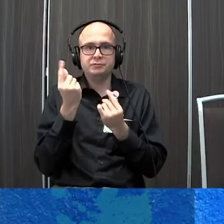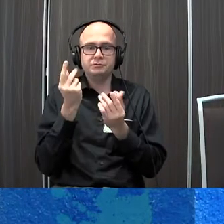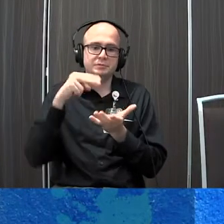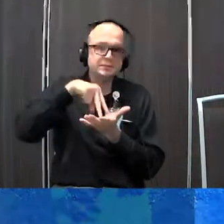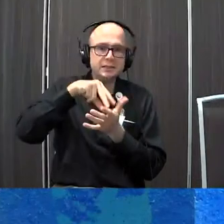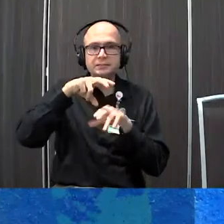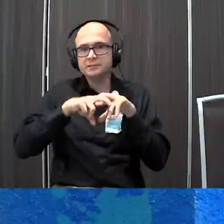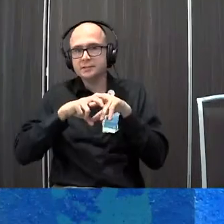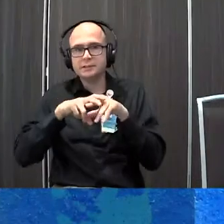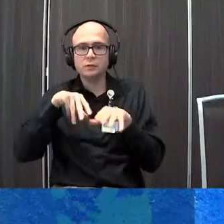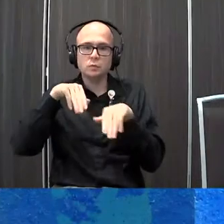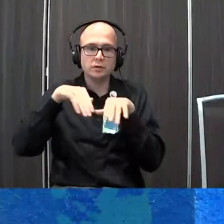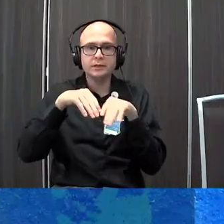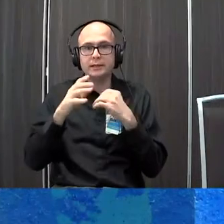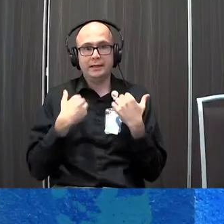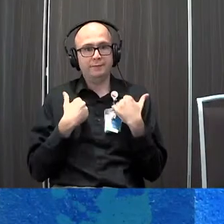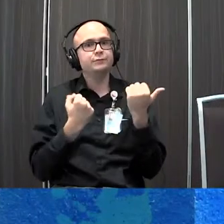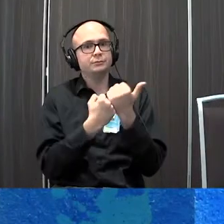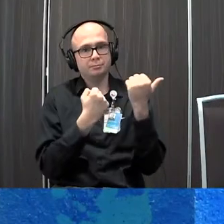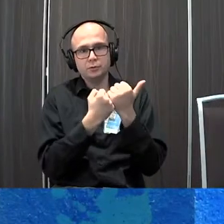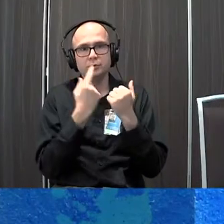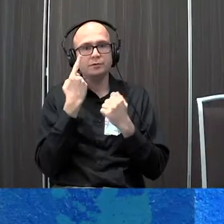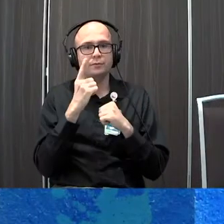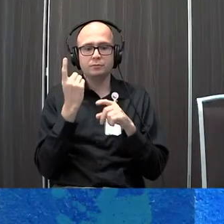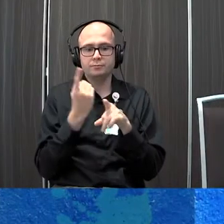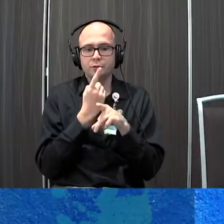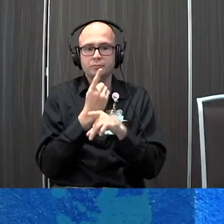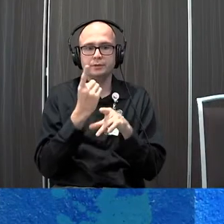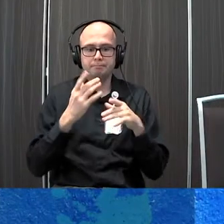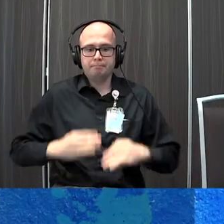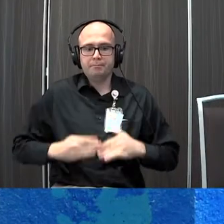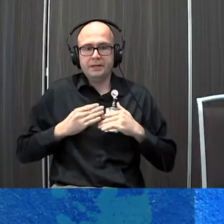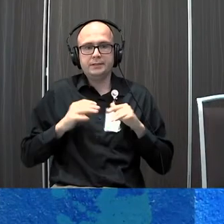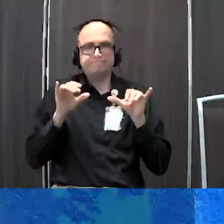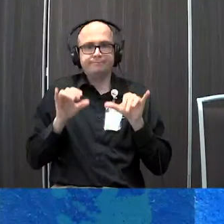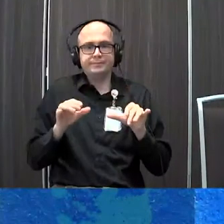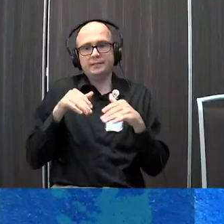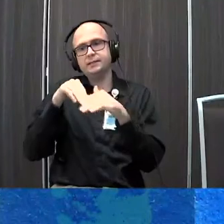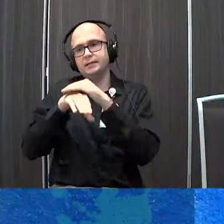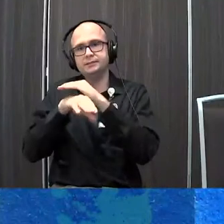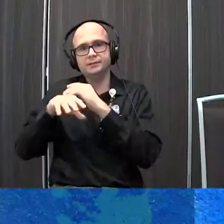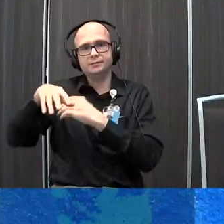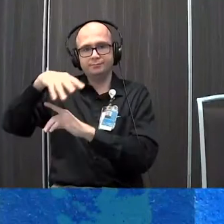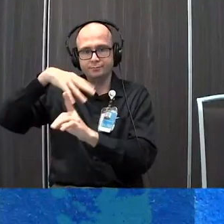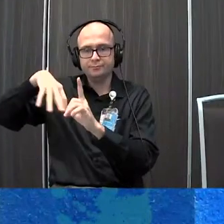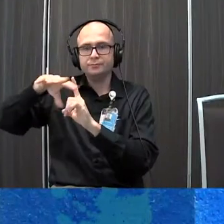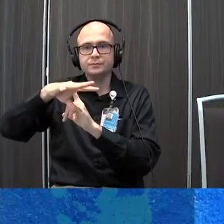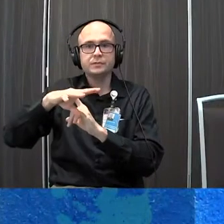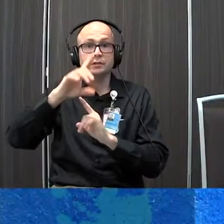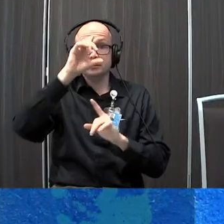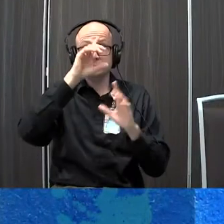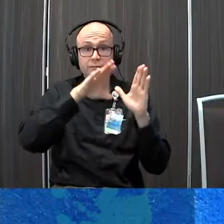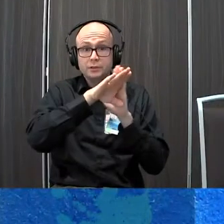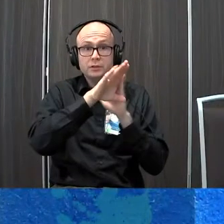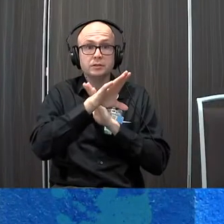want to address and make sure that there is support for proper stability and access of course developmental positioning